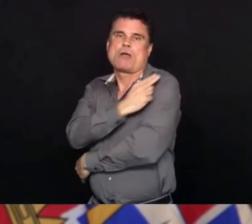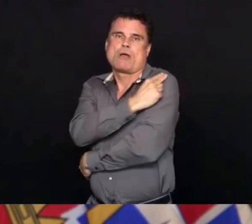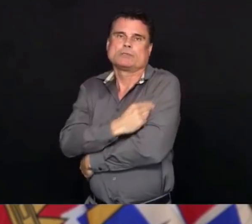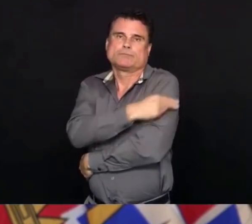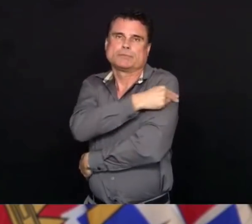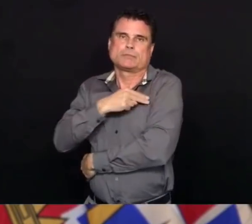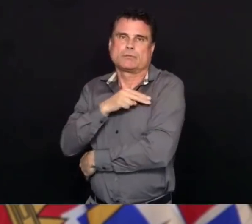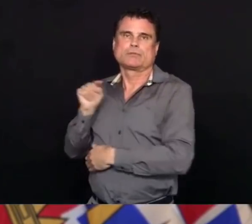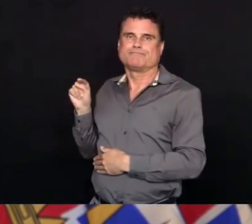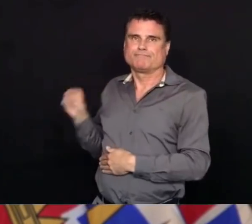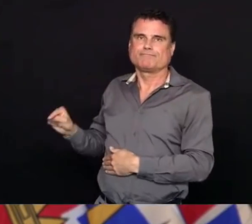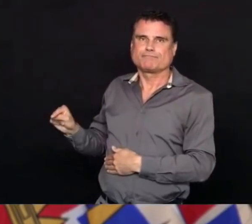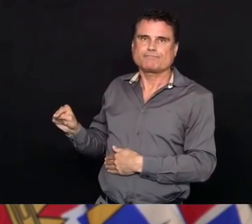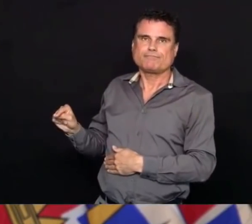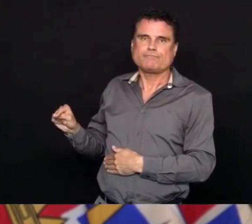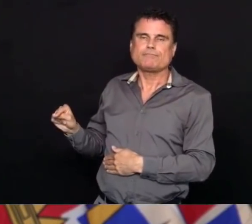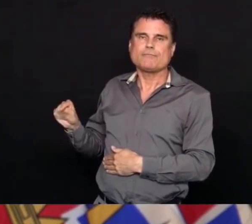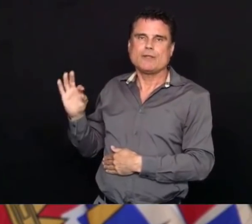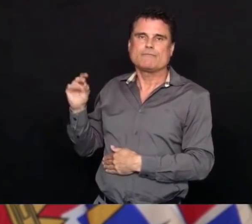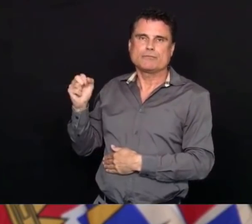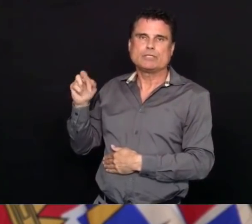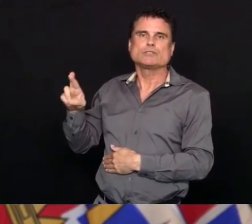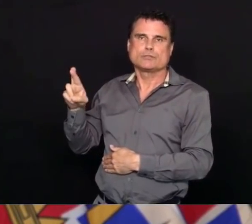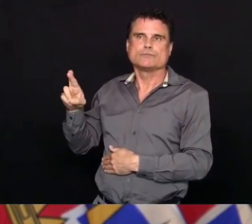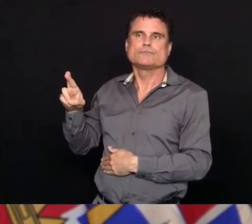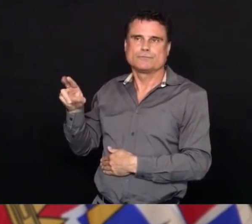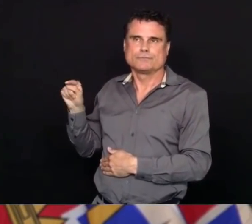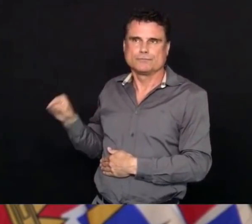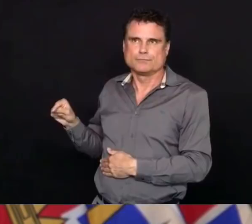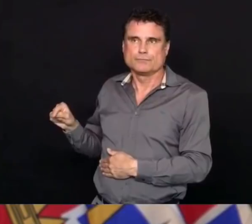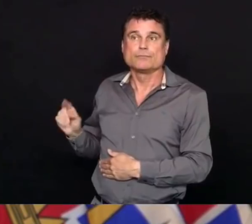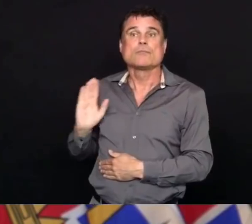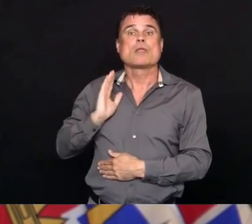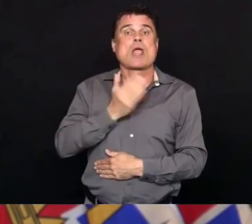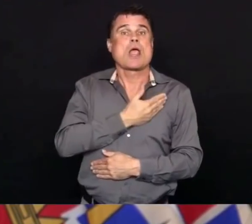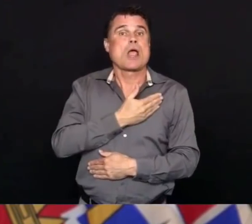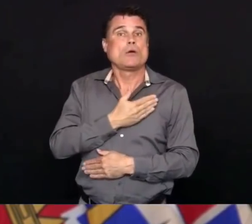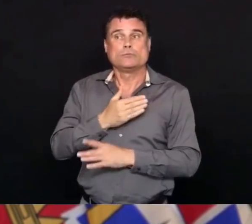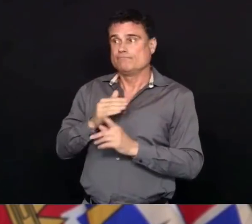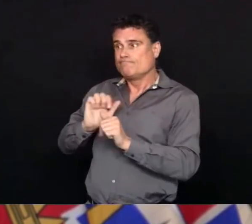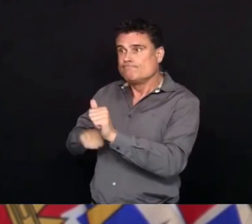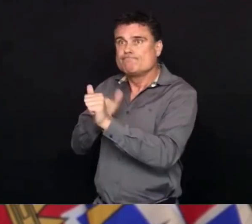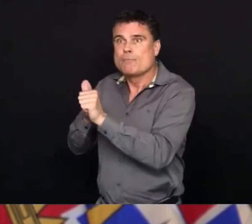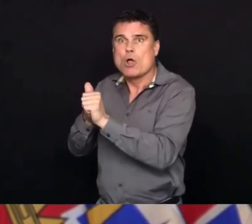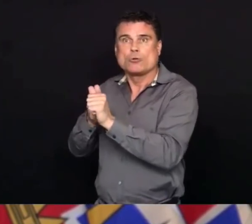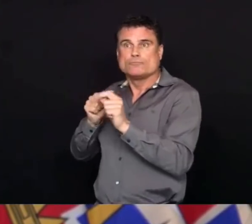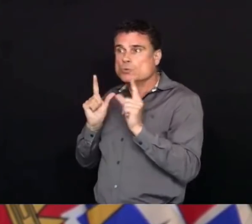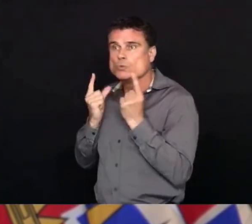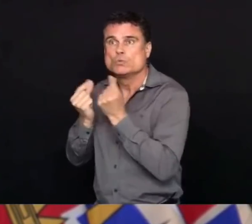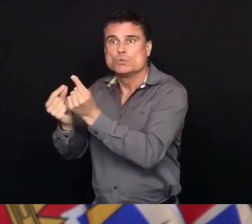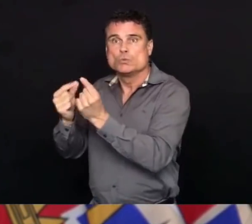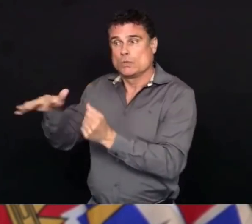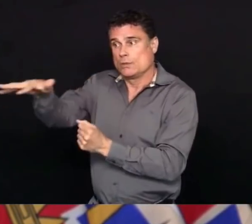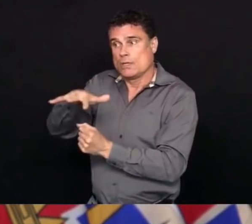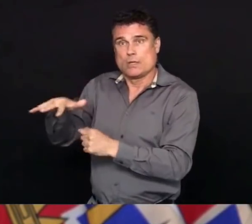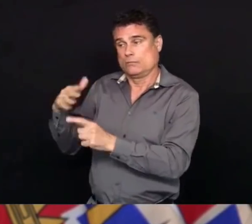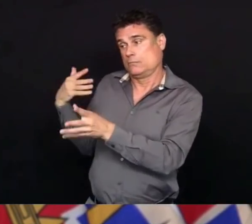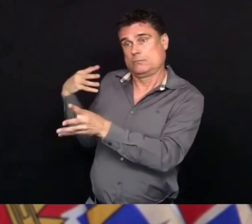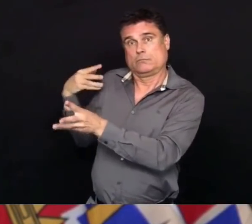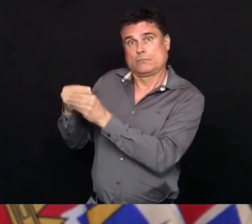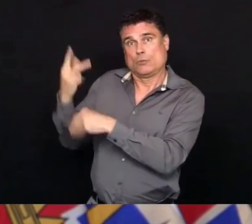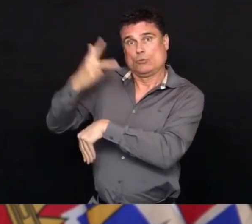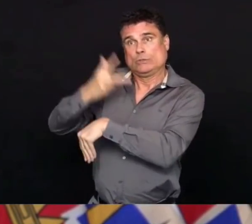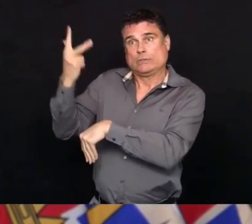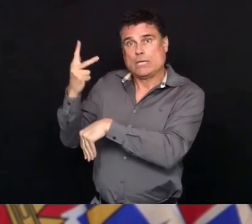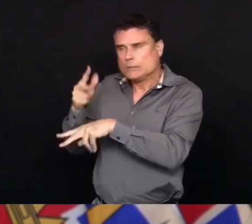In response to that, we've had an ongoing effort over this weekend to beef up the outbreak response, the infection prevention